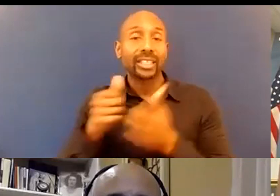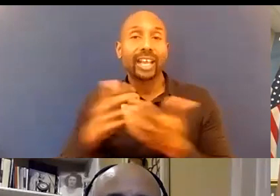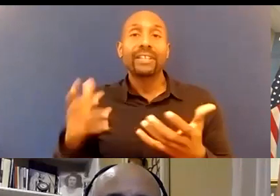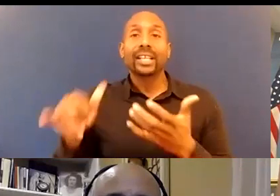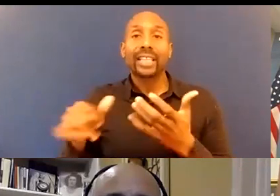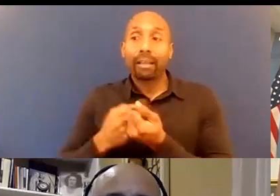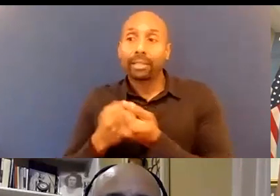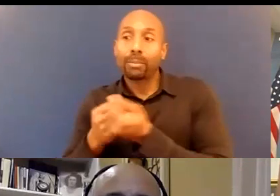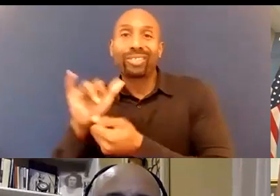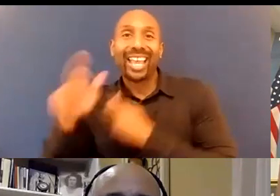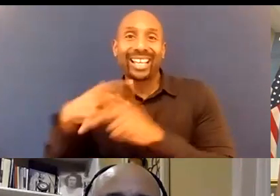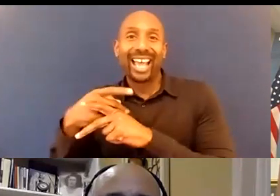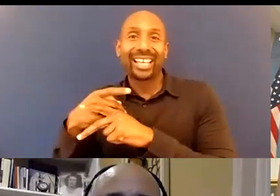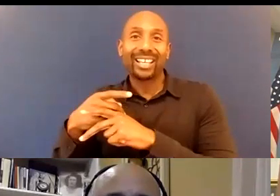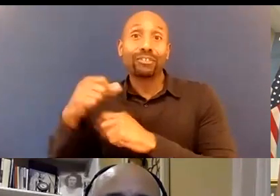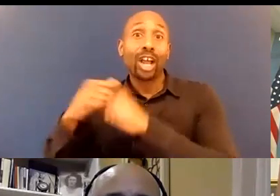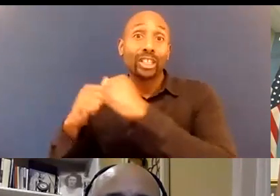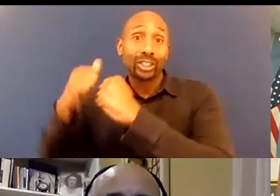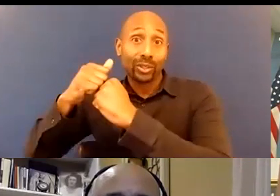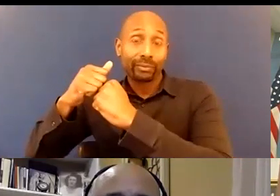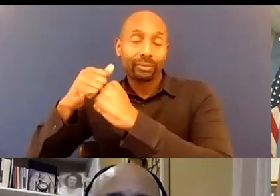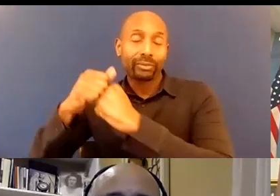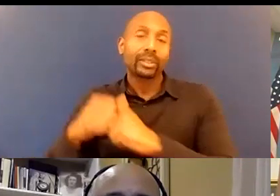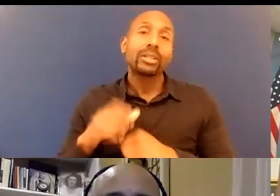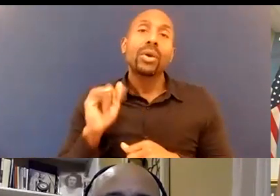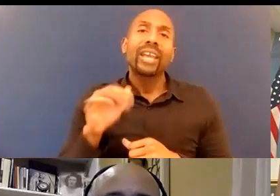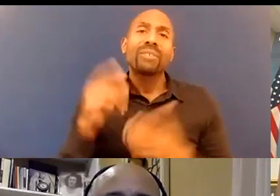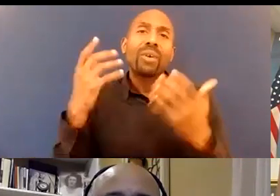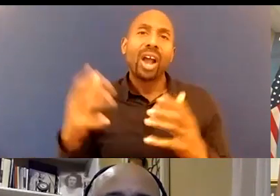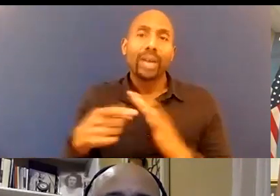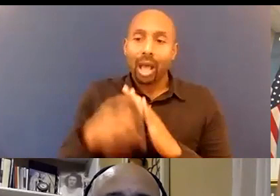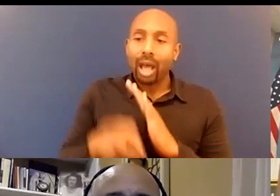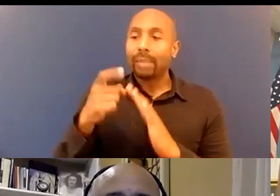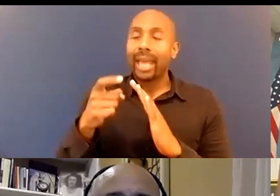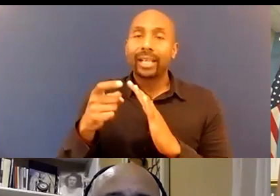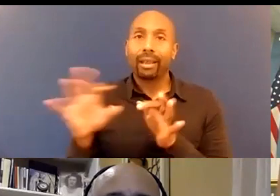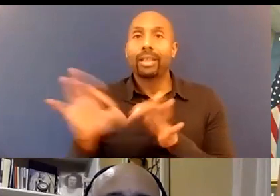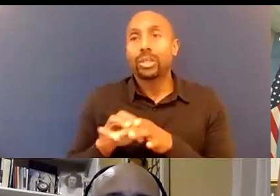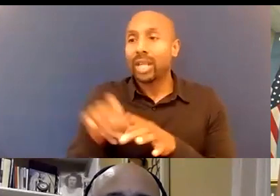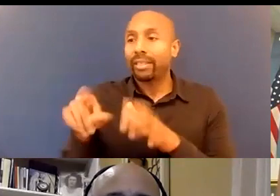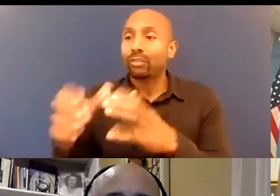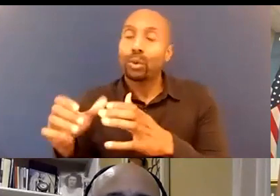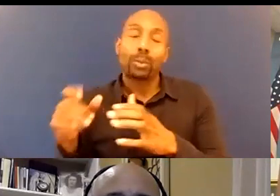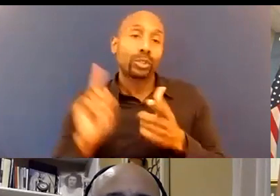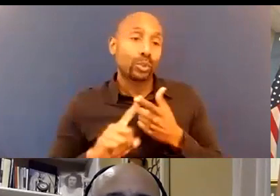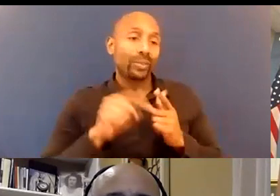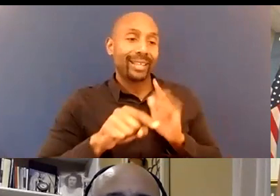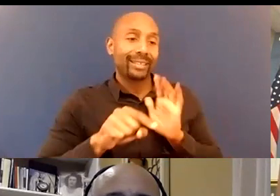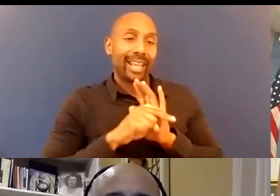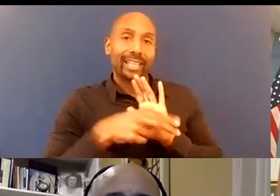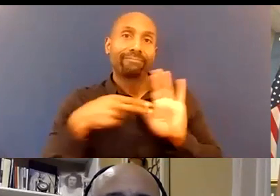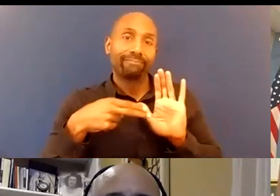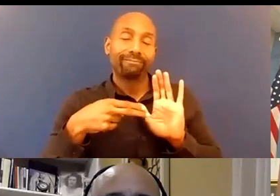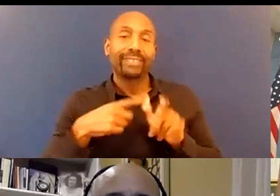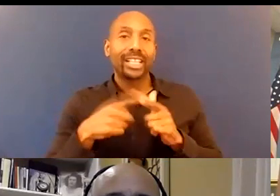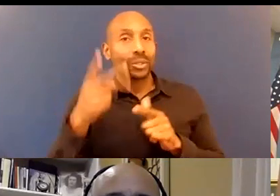but you can understand that if you're doing automatic associations of groups with stereotypes how that type of perspective